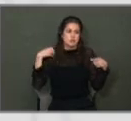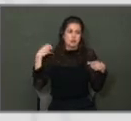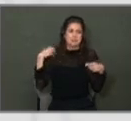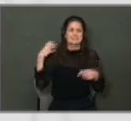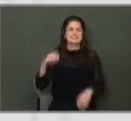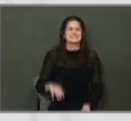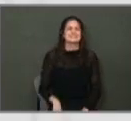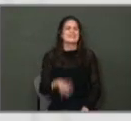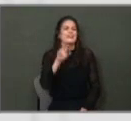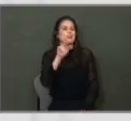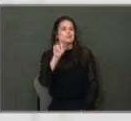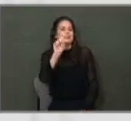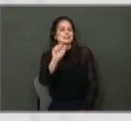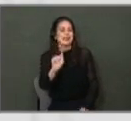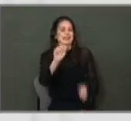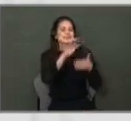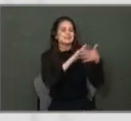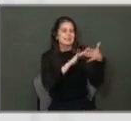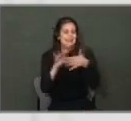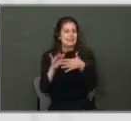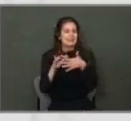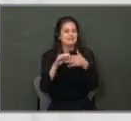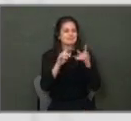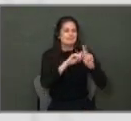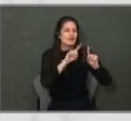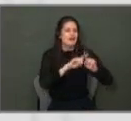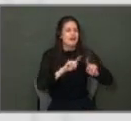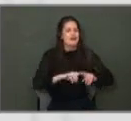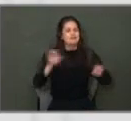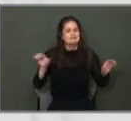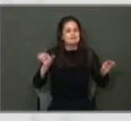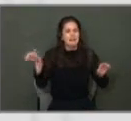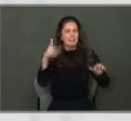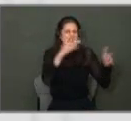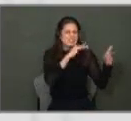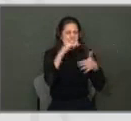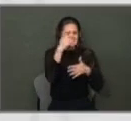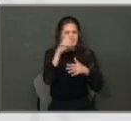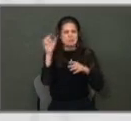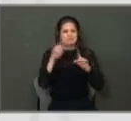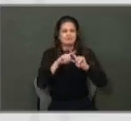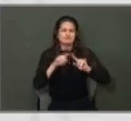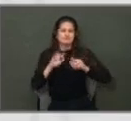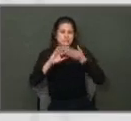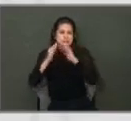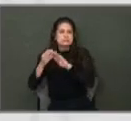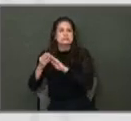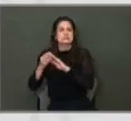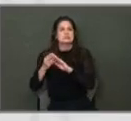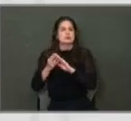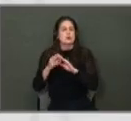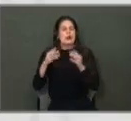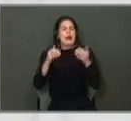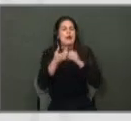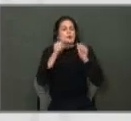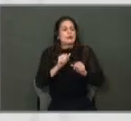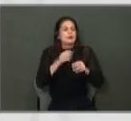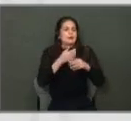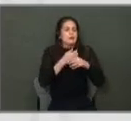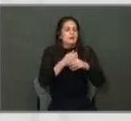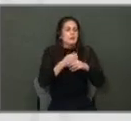doctors that have done similar work for other major cities in this country, on a violent crime reduction plan.